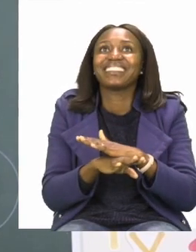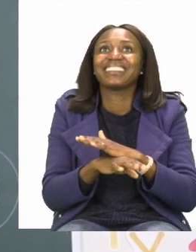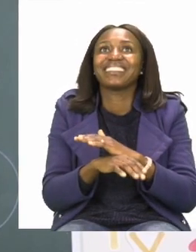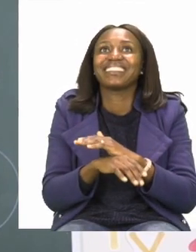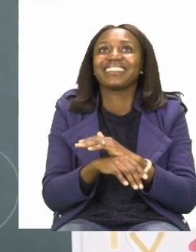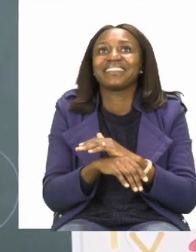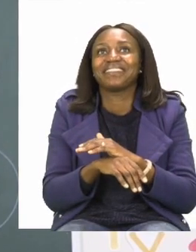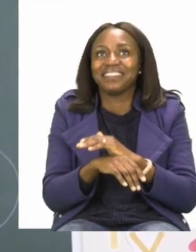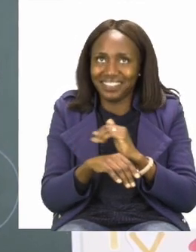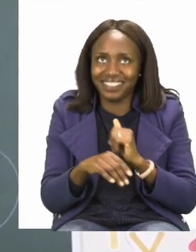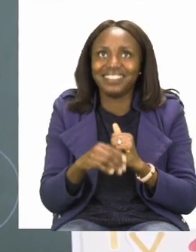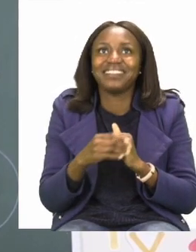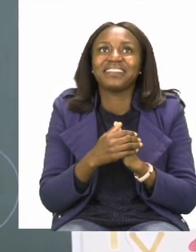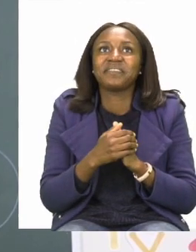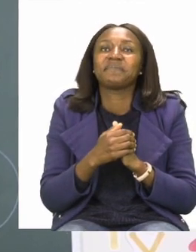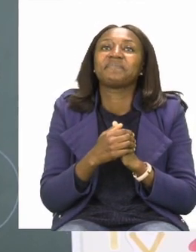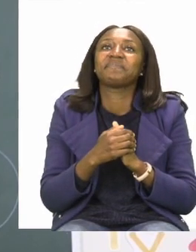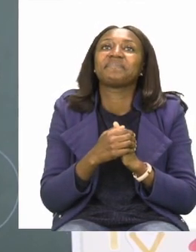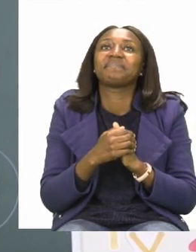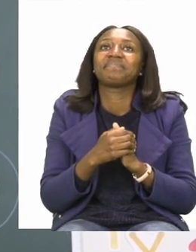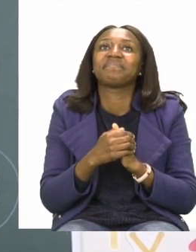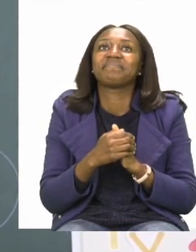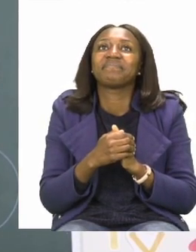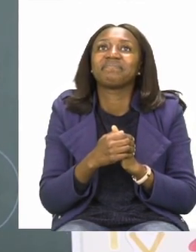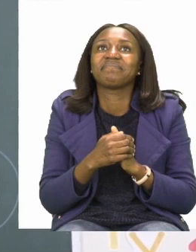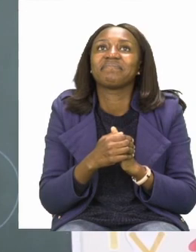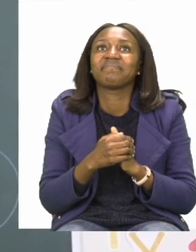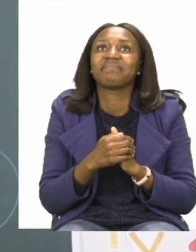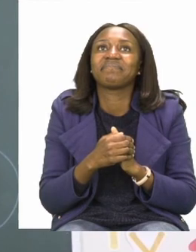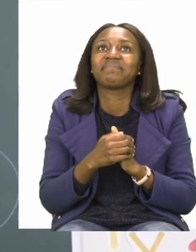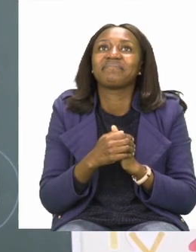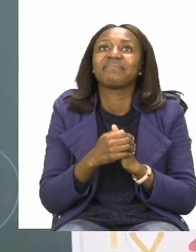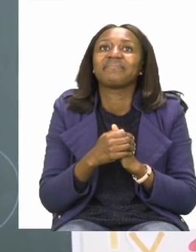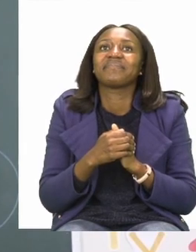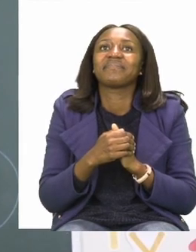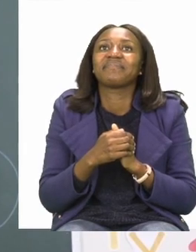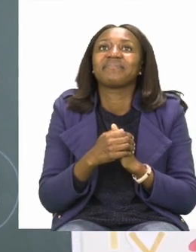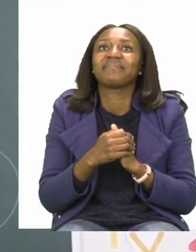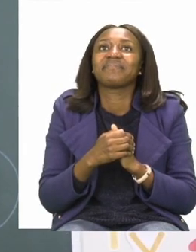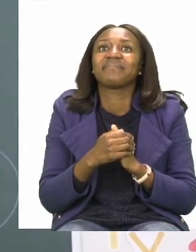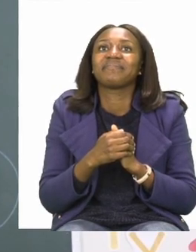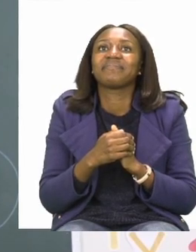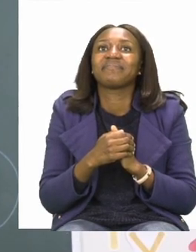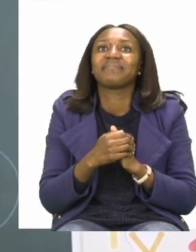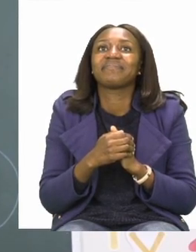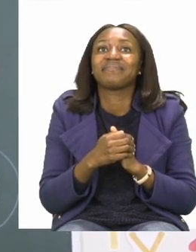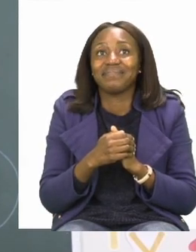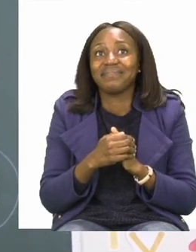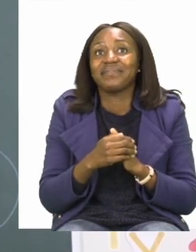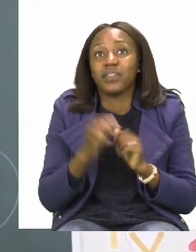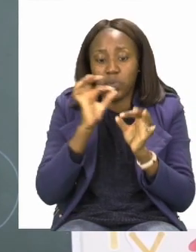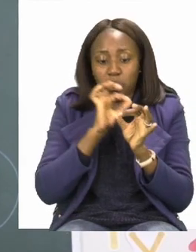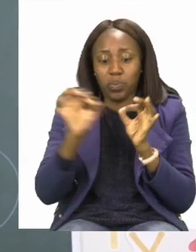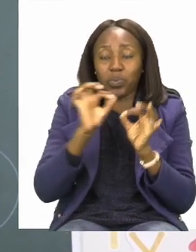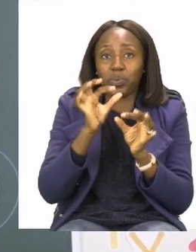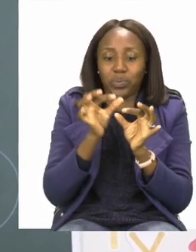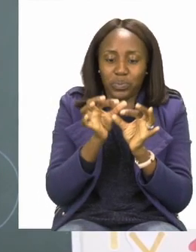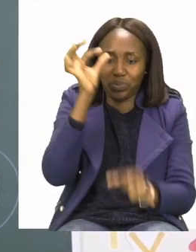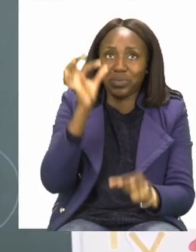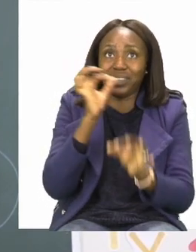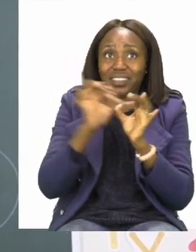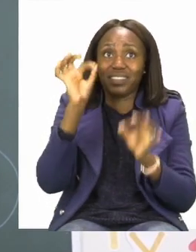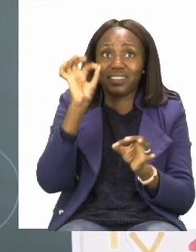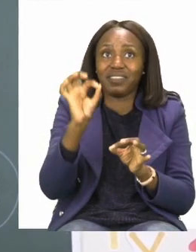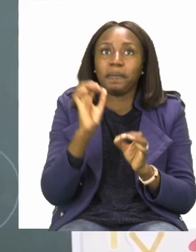were not correct here. Let's now try the candle. So, we have a nice,